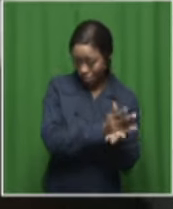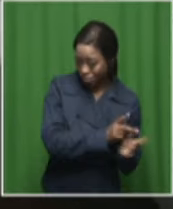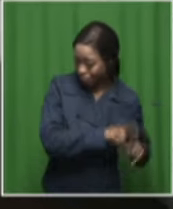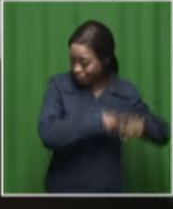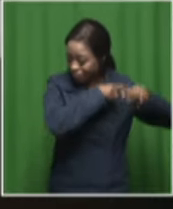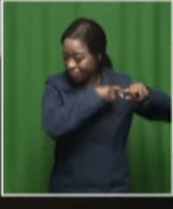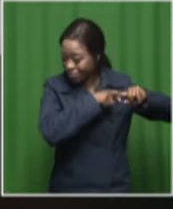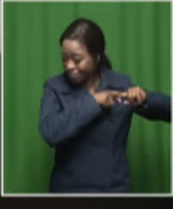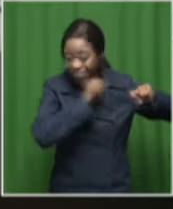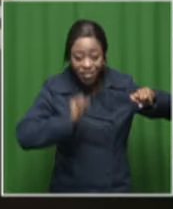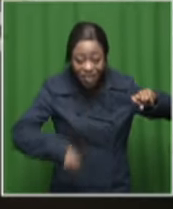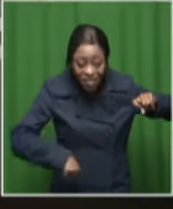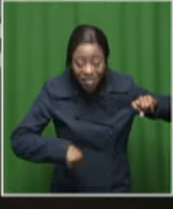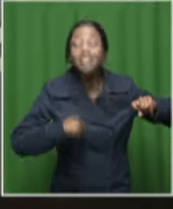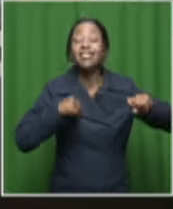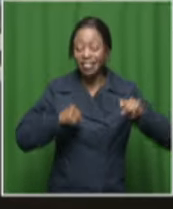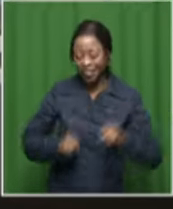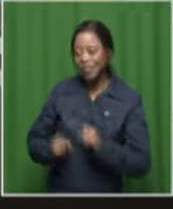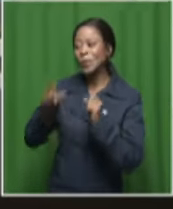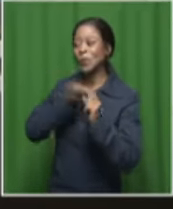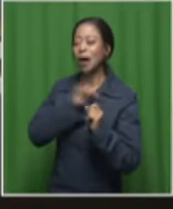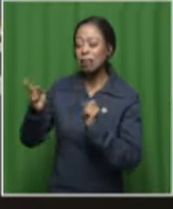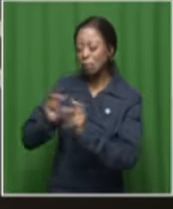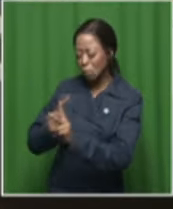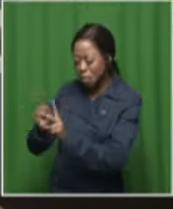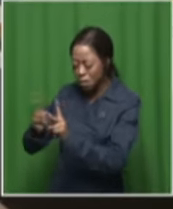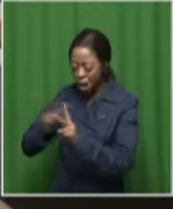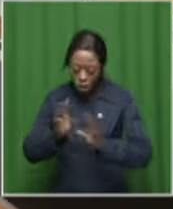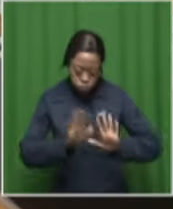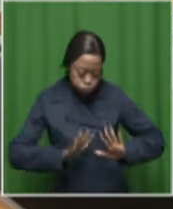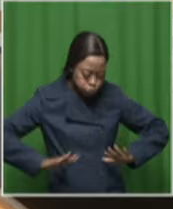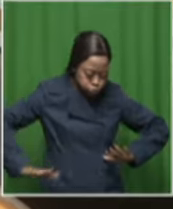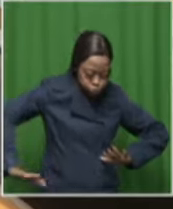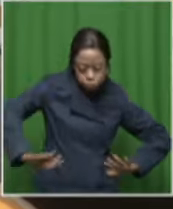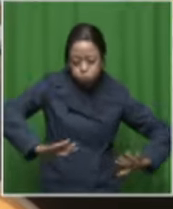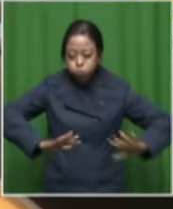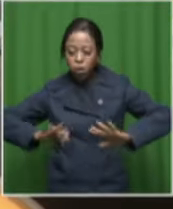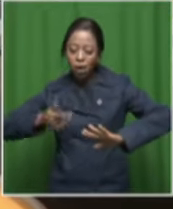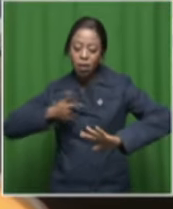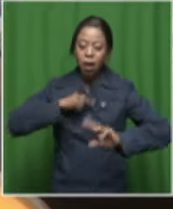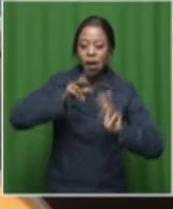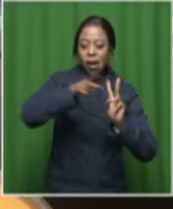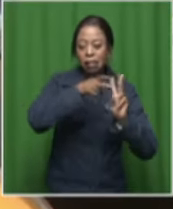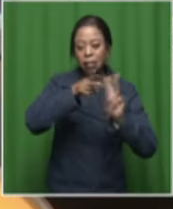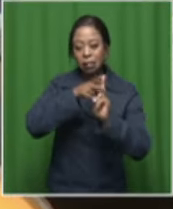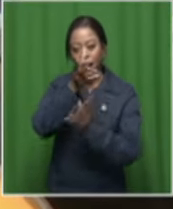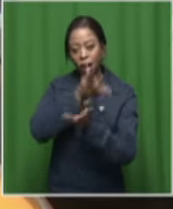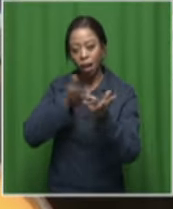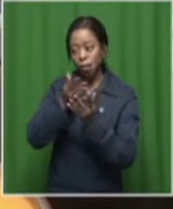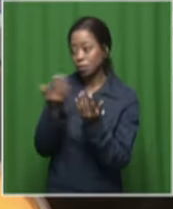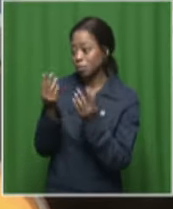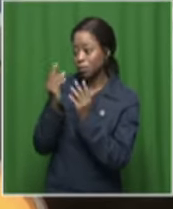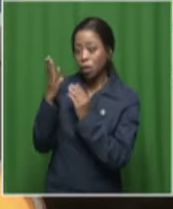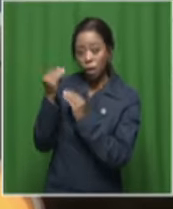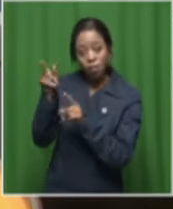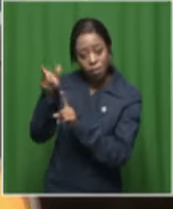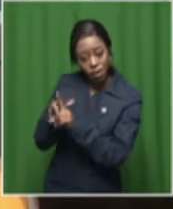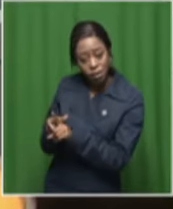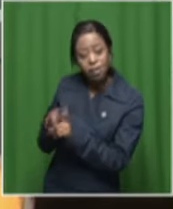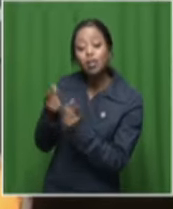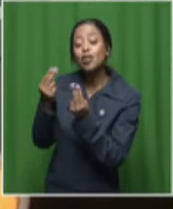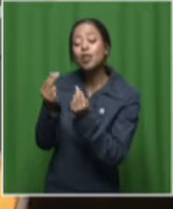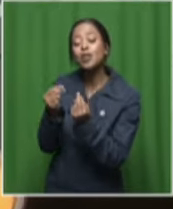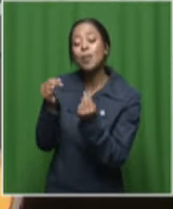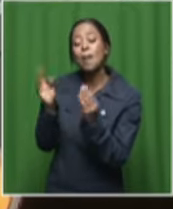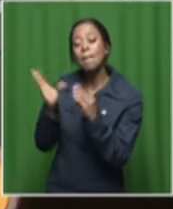This is pause for the time being. Yes. As you go and set up. Yes. We get into our trends. And I believe you have a guest with you. Yes. Our new